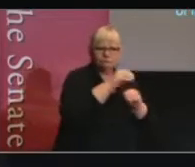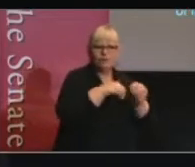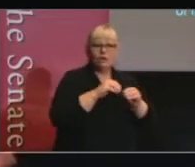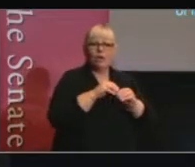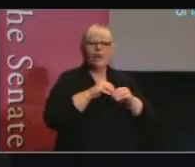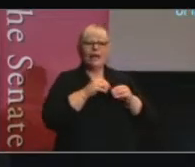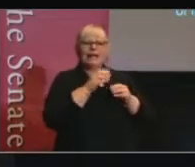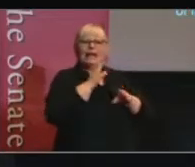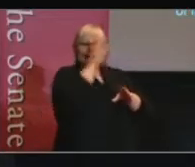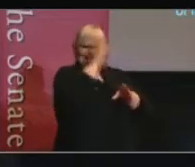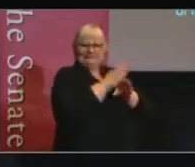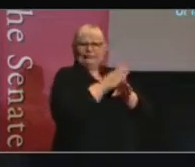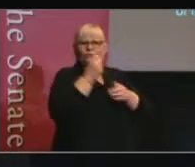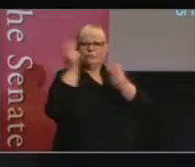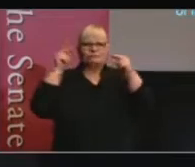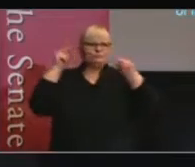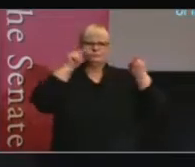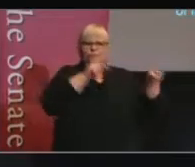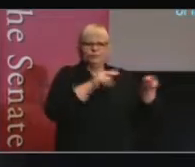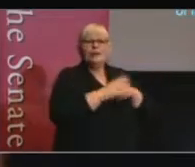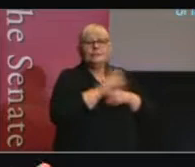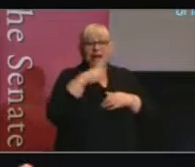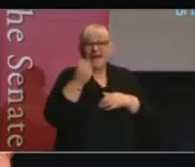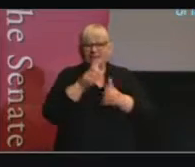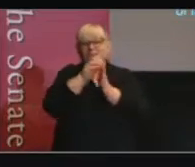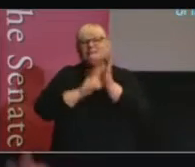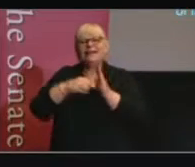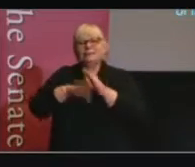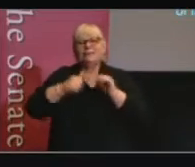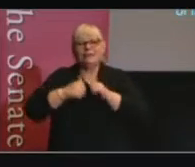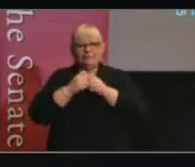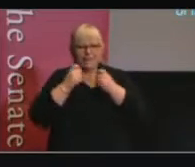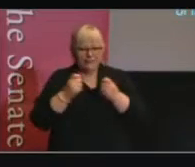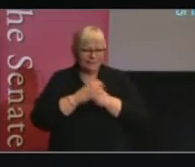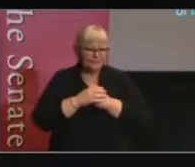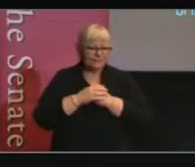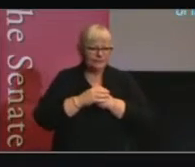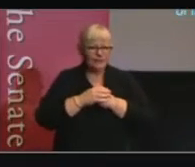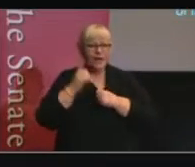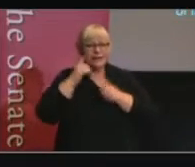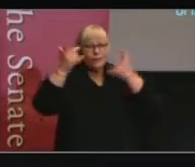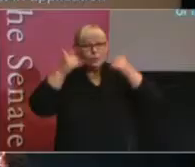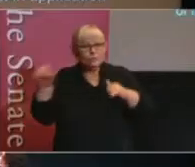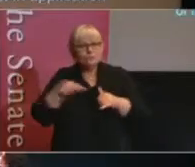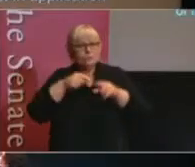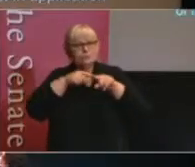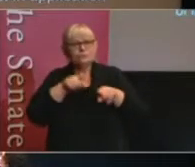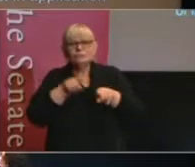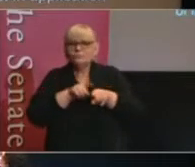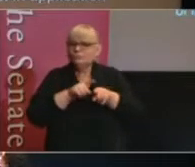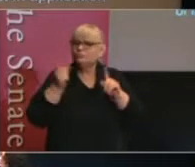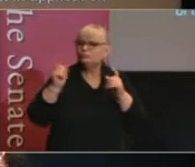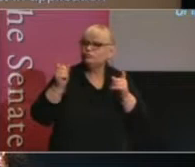gaze? There's some ideas like that in the paper. I think lawyers should care about this too. Because